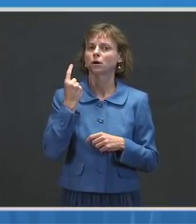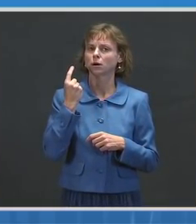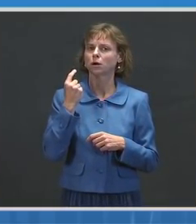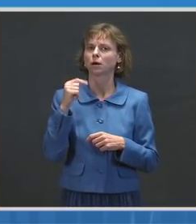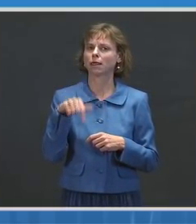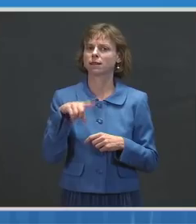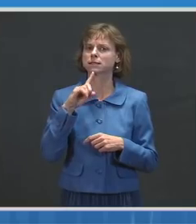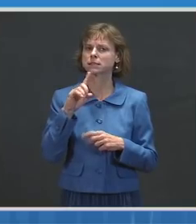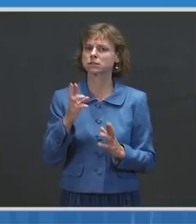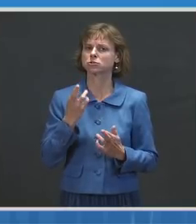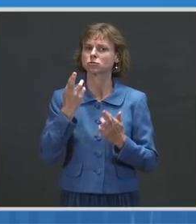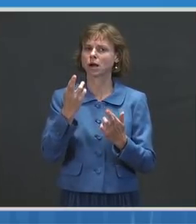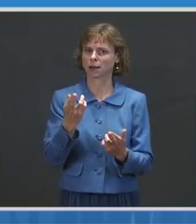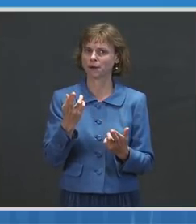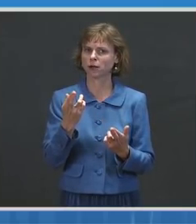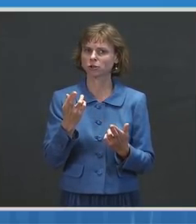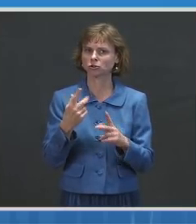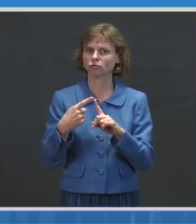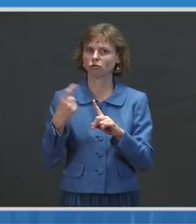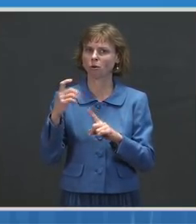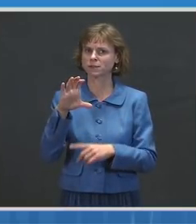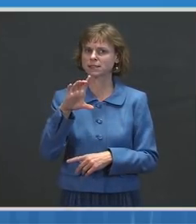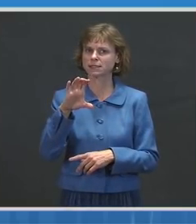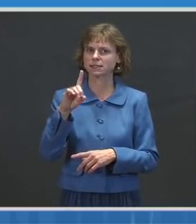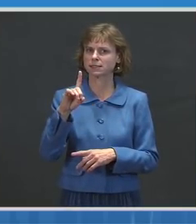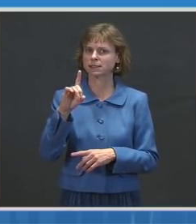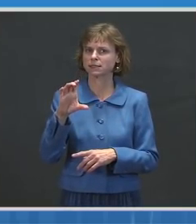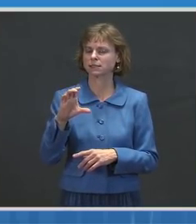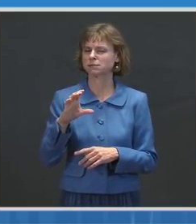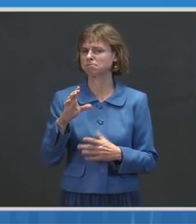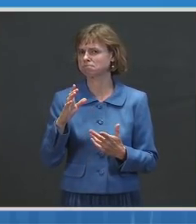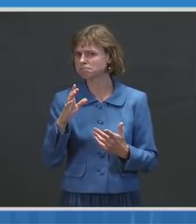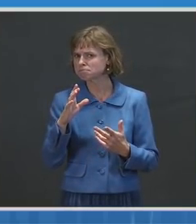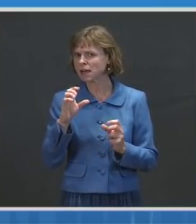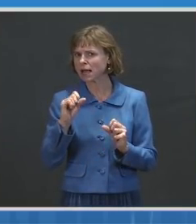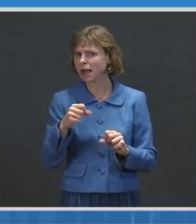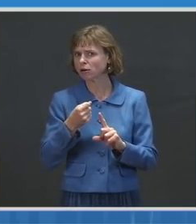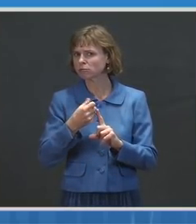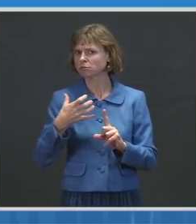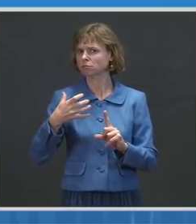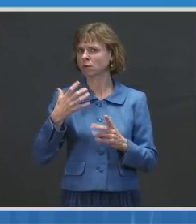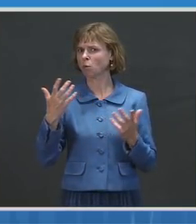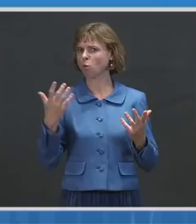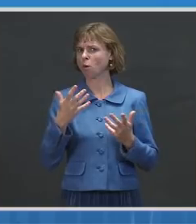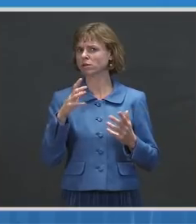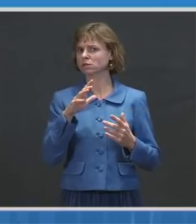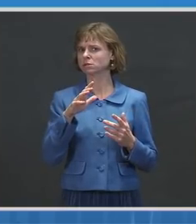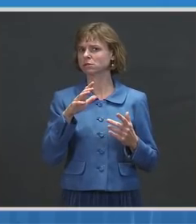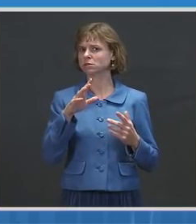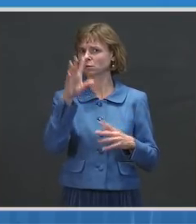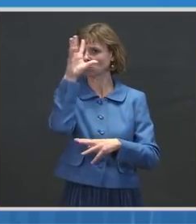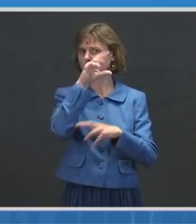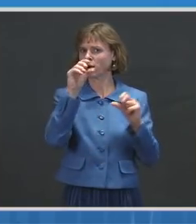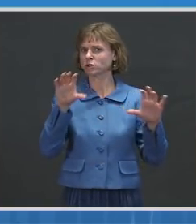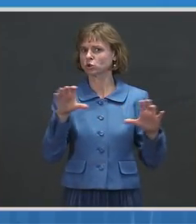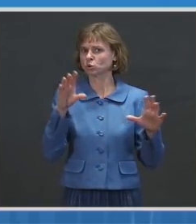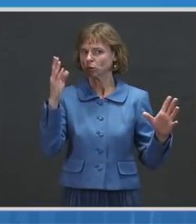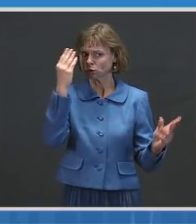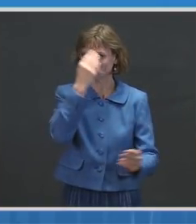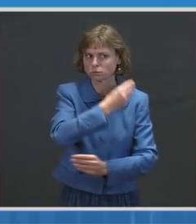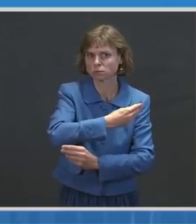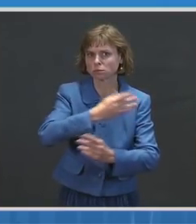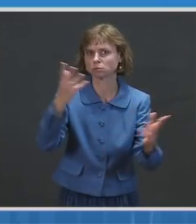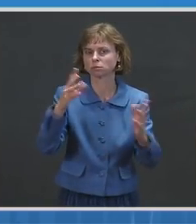recommendation of the CDC, can you say a little bit more about what the administration is doing to communicate this guidance and these instructions